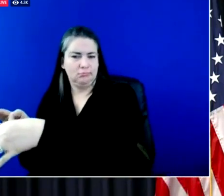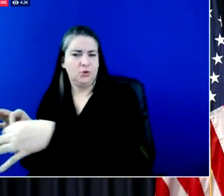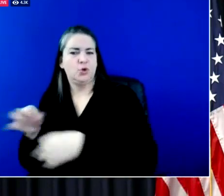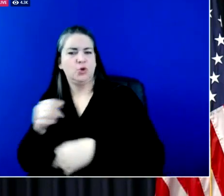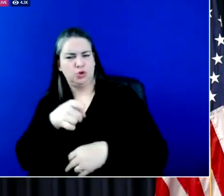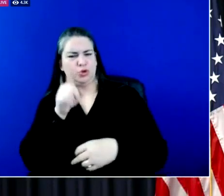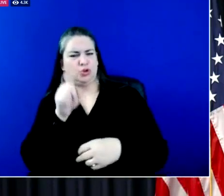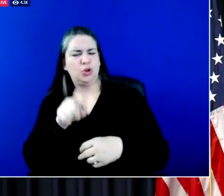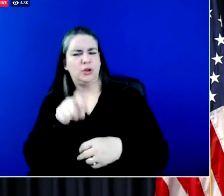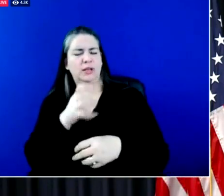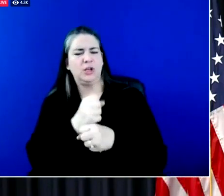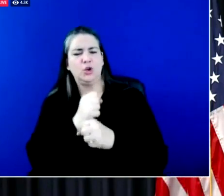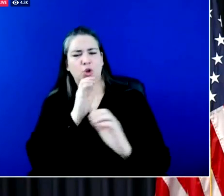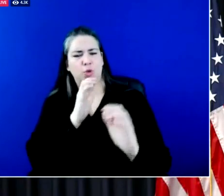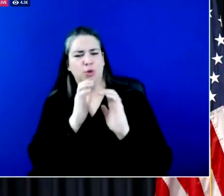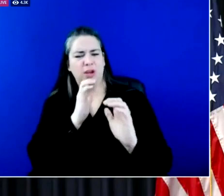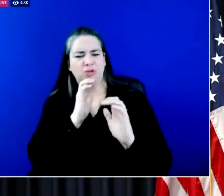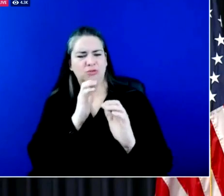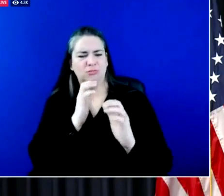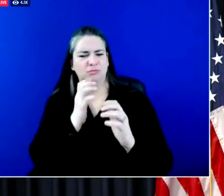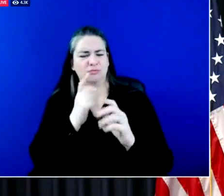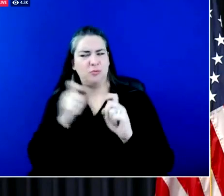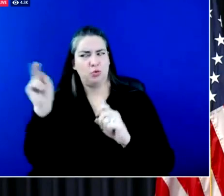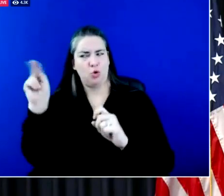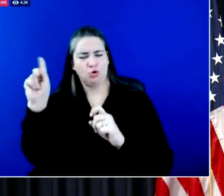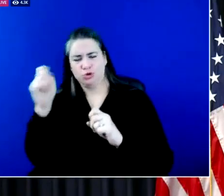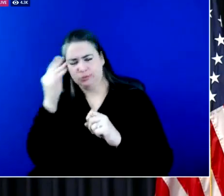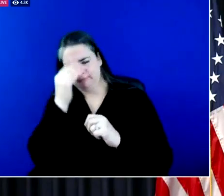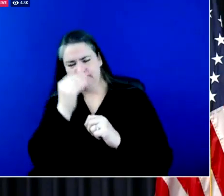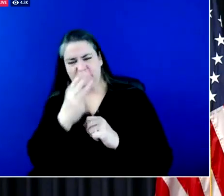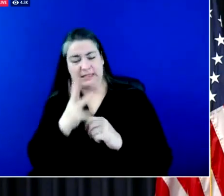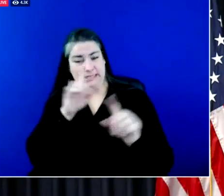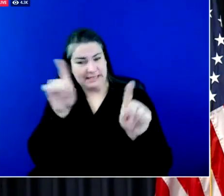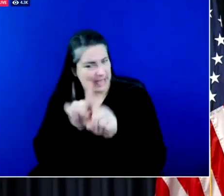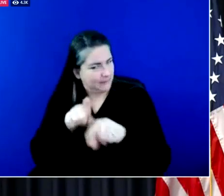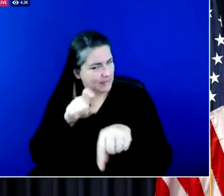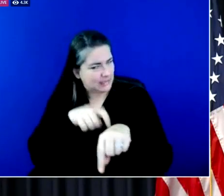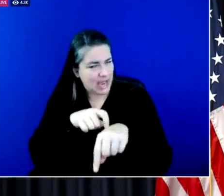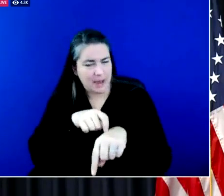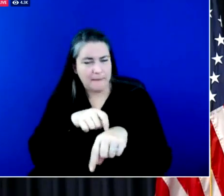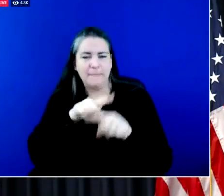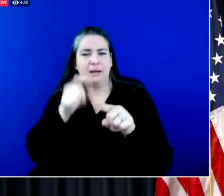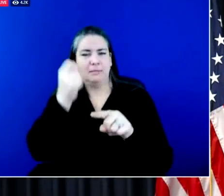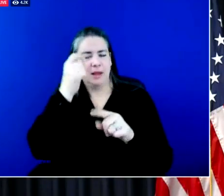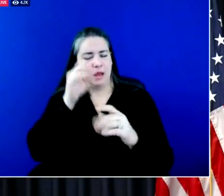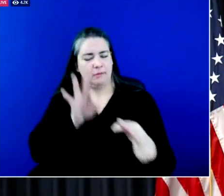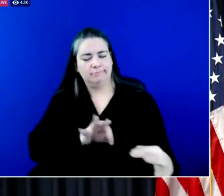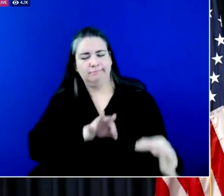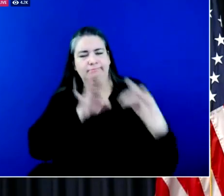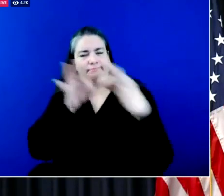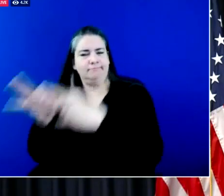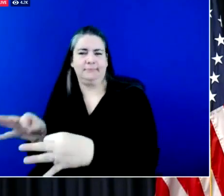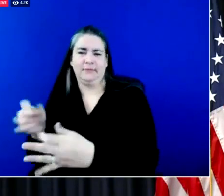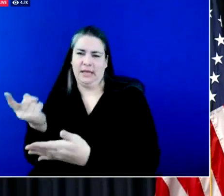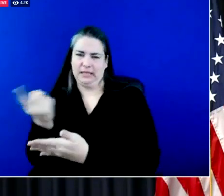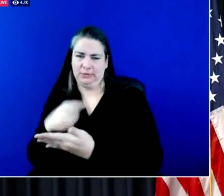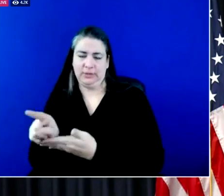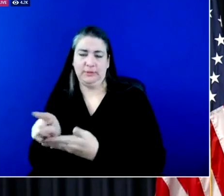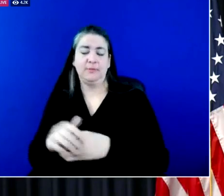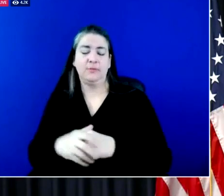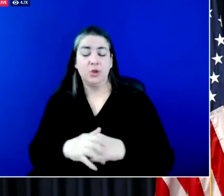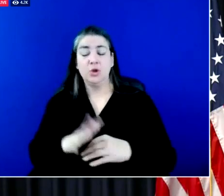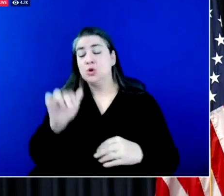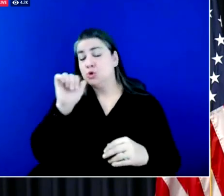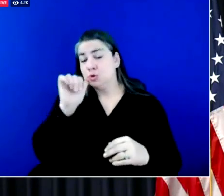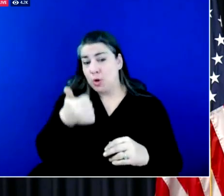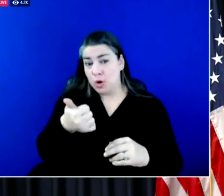from Kroger on that. Tomorrow, Friday, all of our regional sites are currently scheduled to